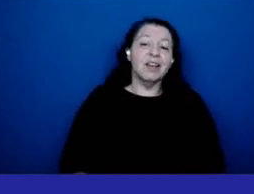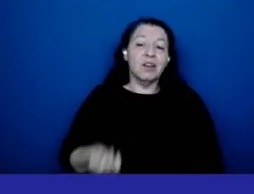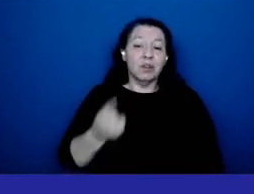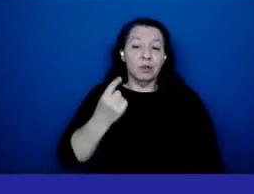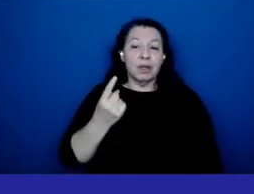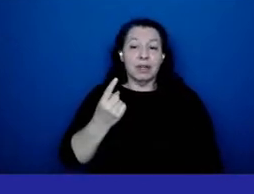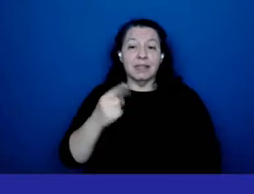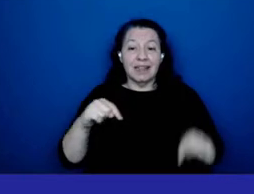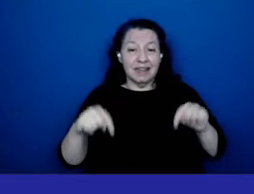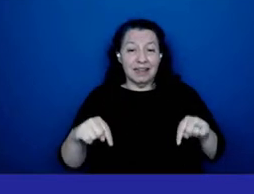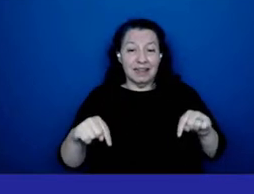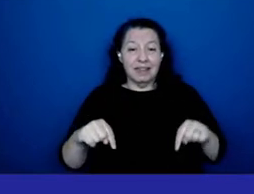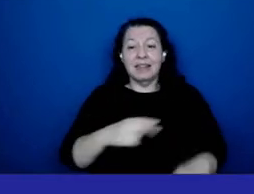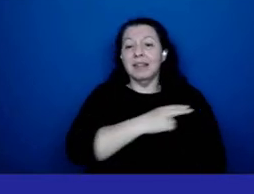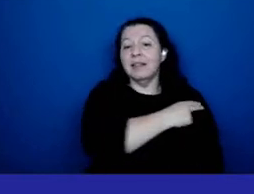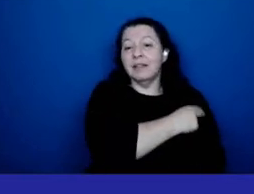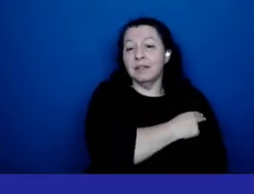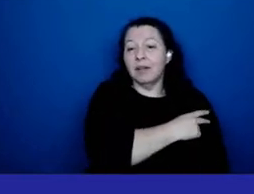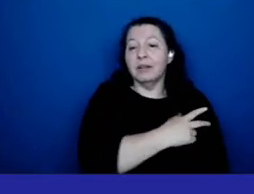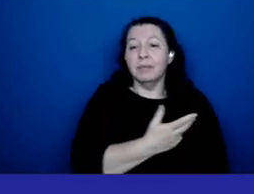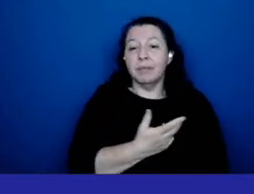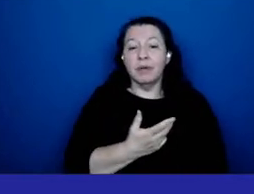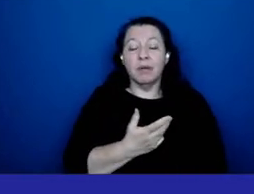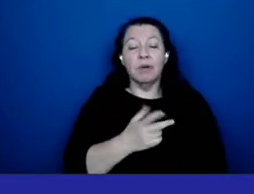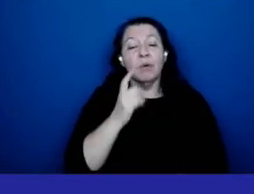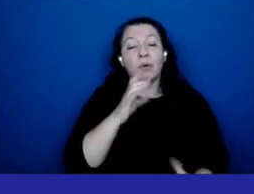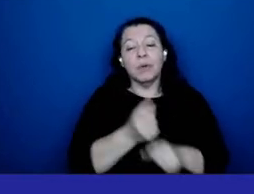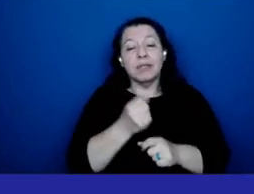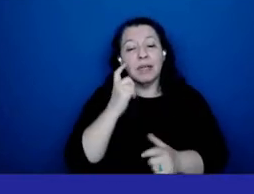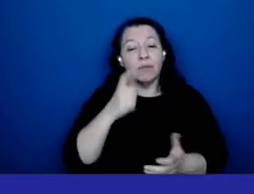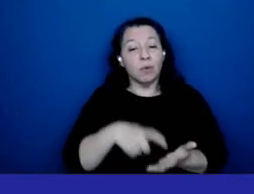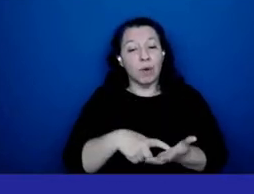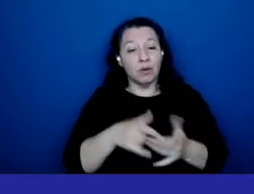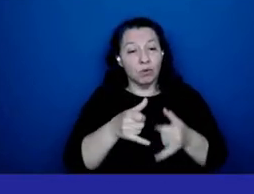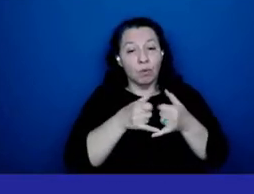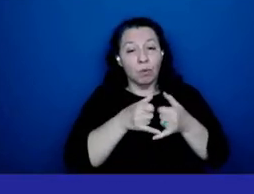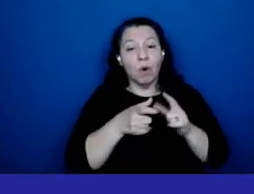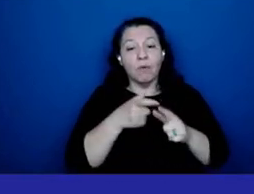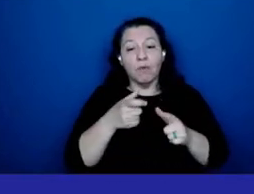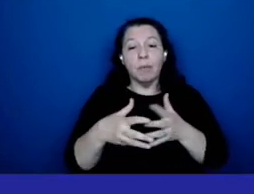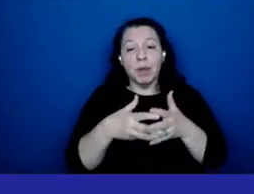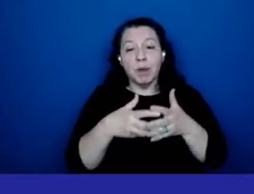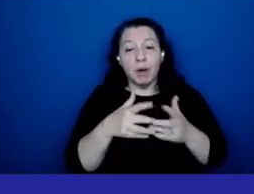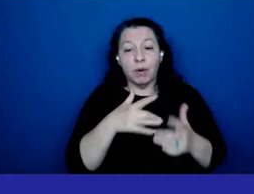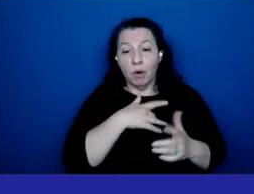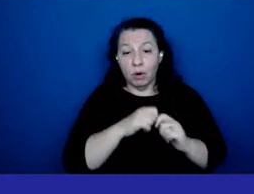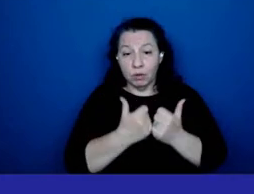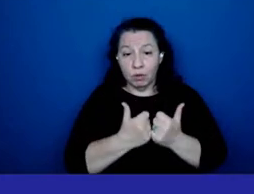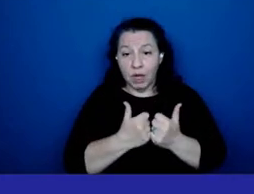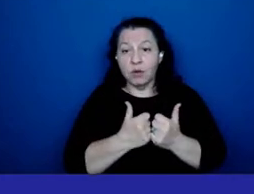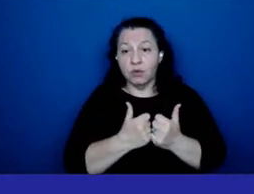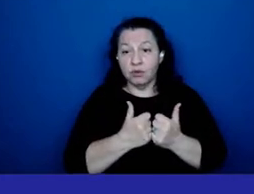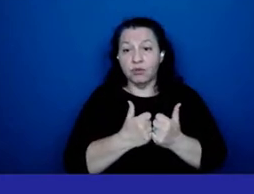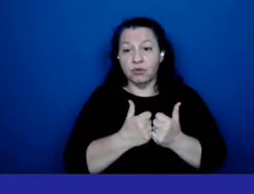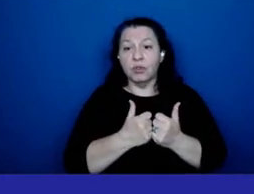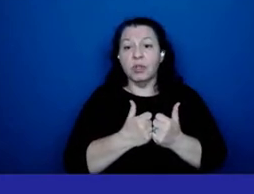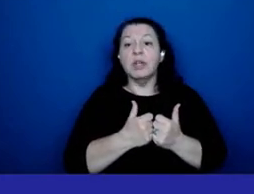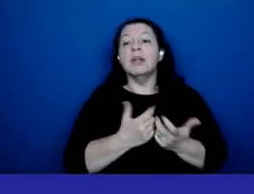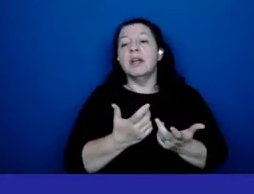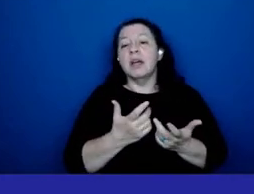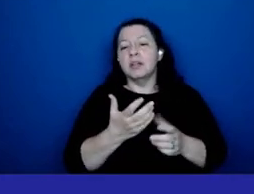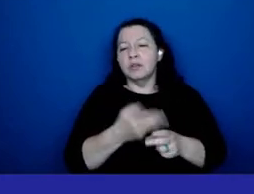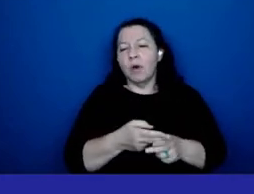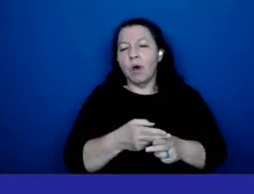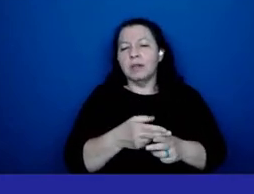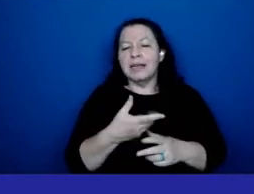um the hospital received the recognition award from the american heart association get with the guidelines stroke silver